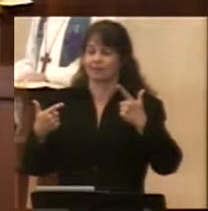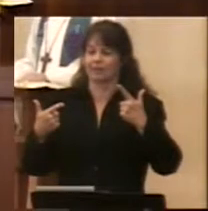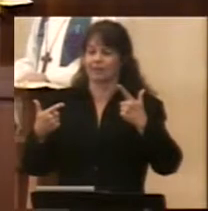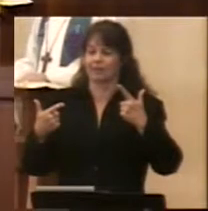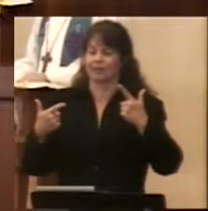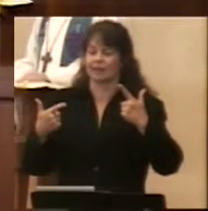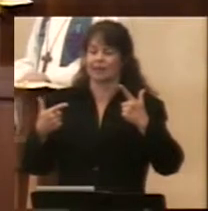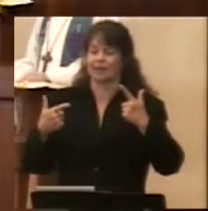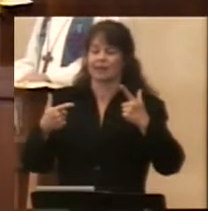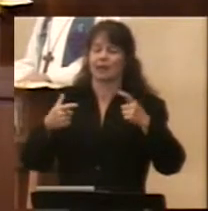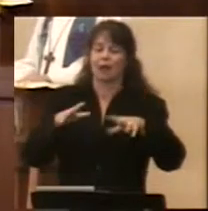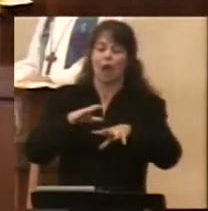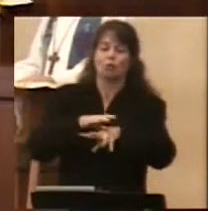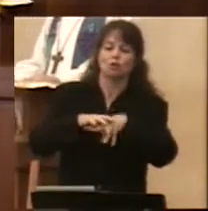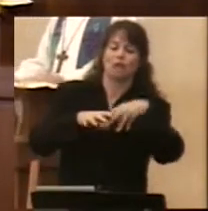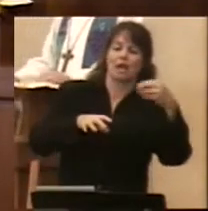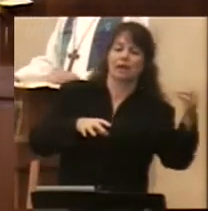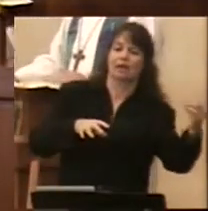of Christ.